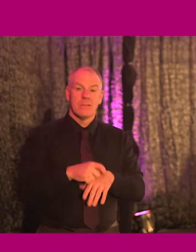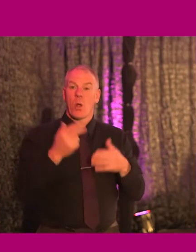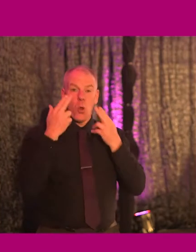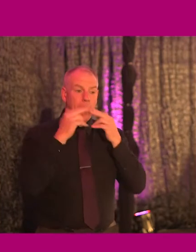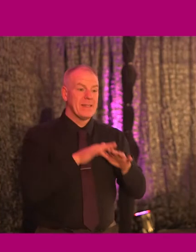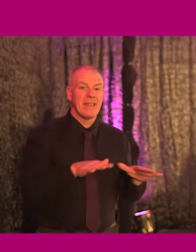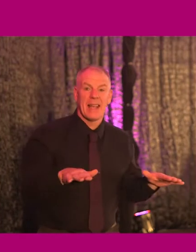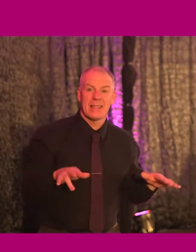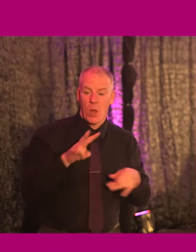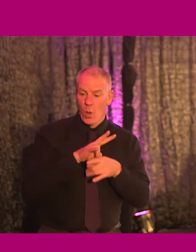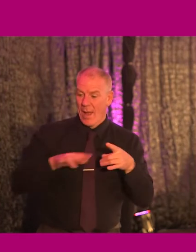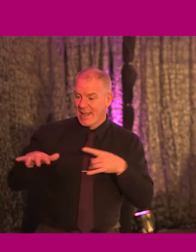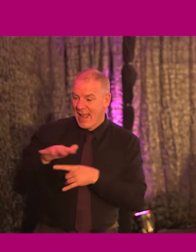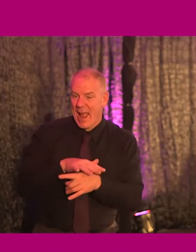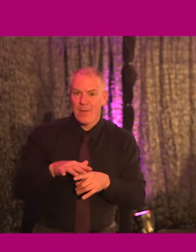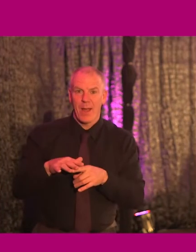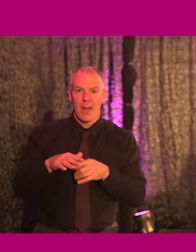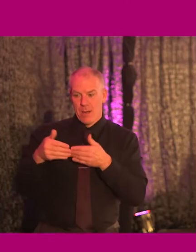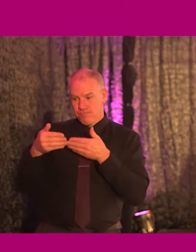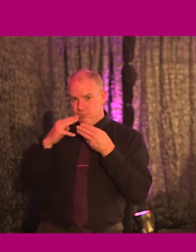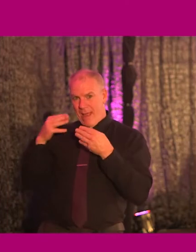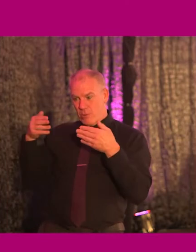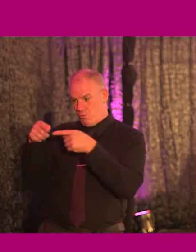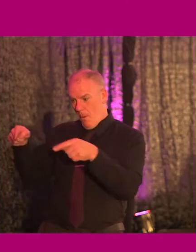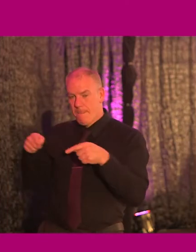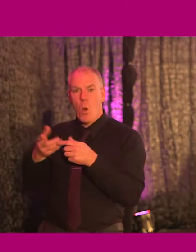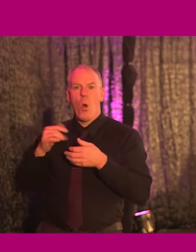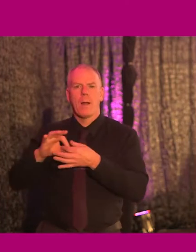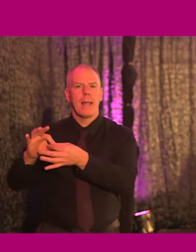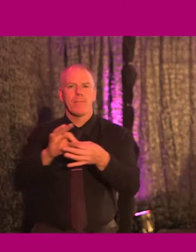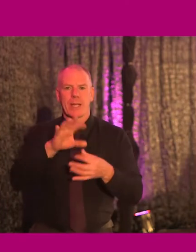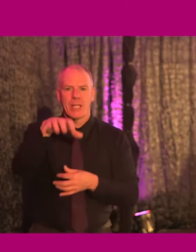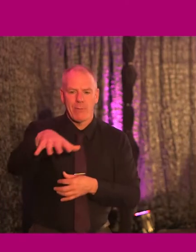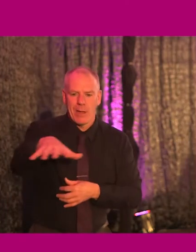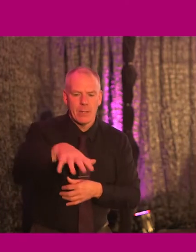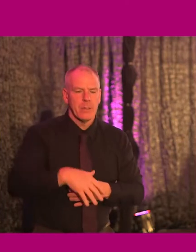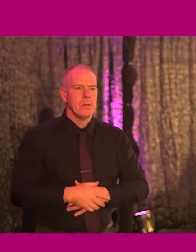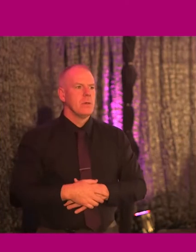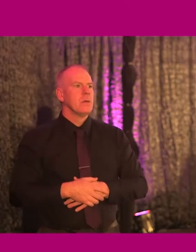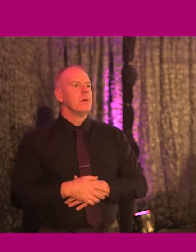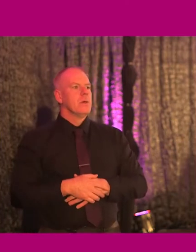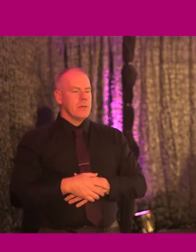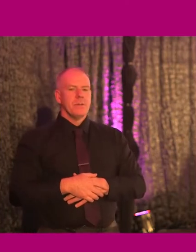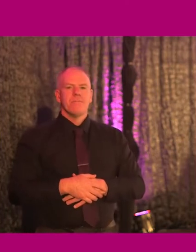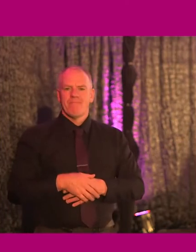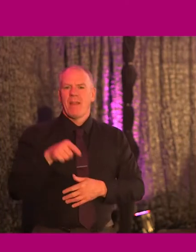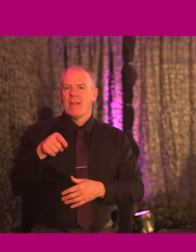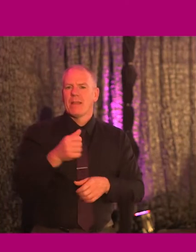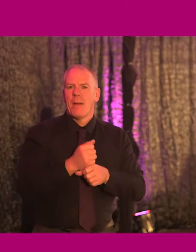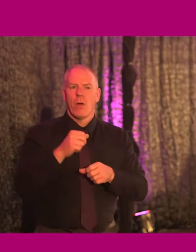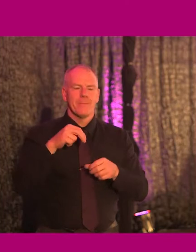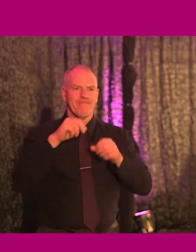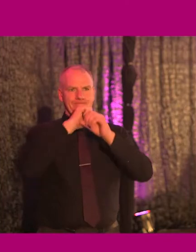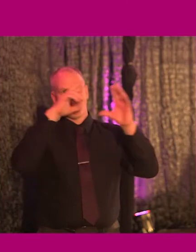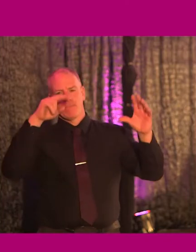area, or an enclosed private room, or open collaboration area. It cleverly solves the issue for neurodivergent people through the provision